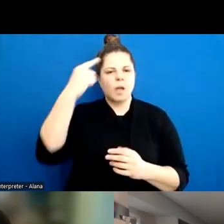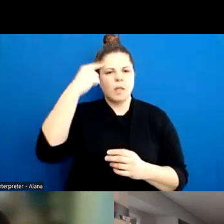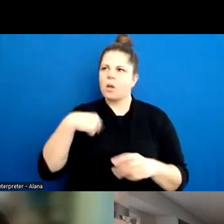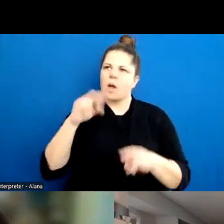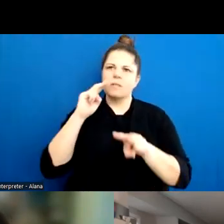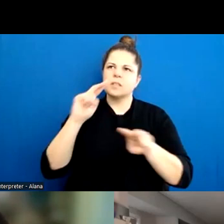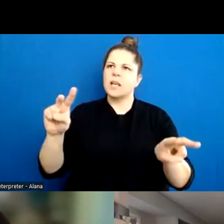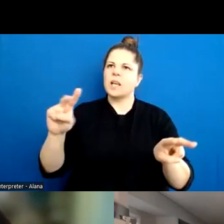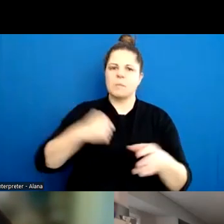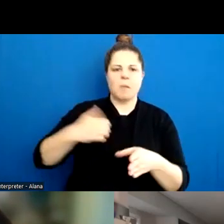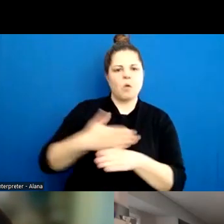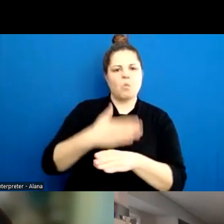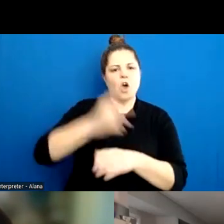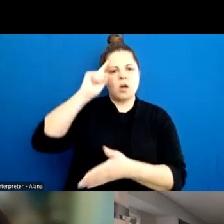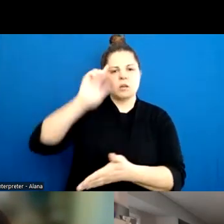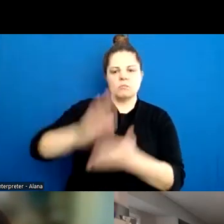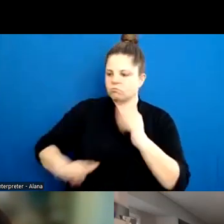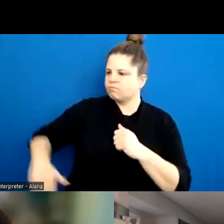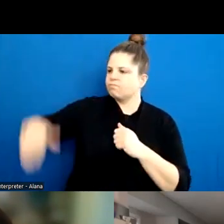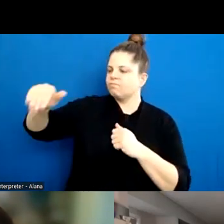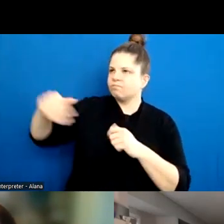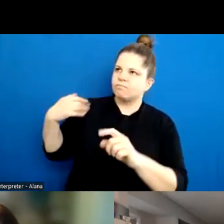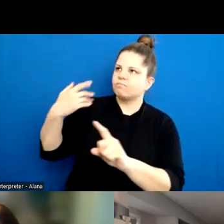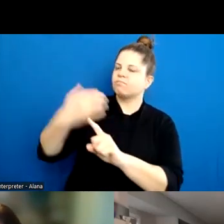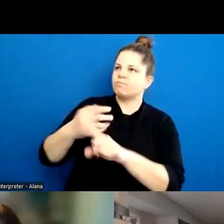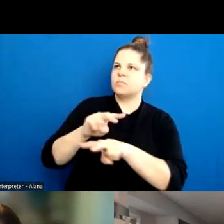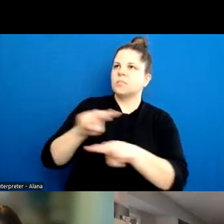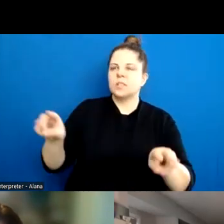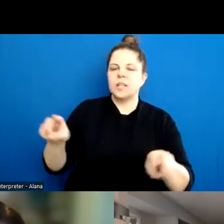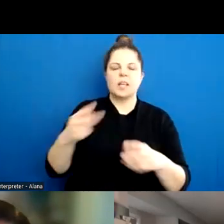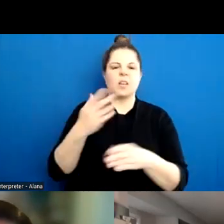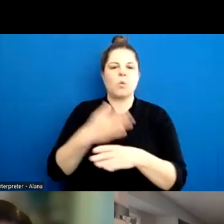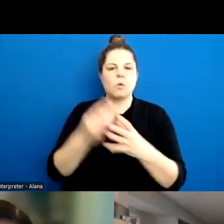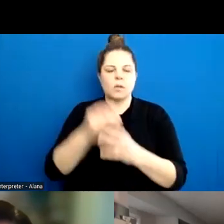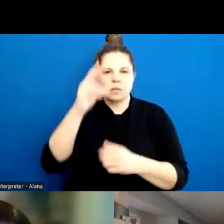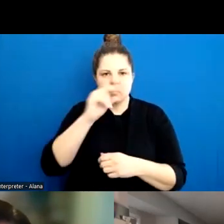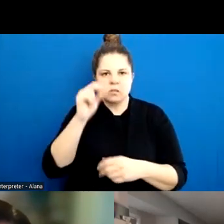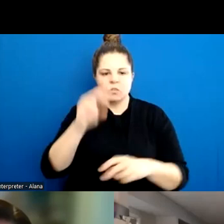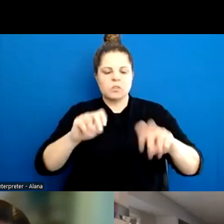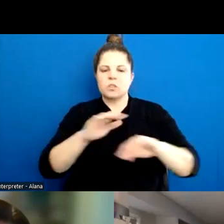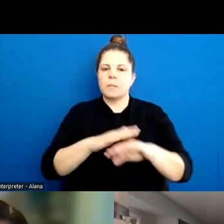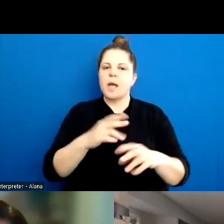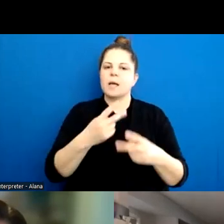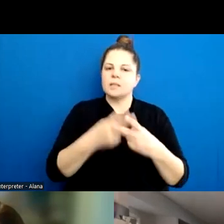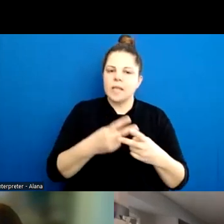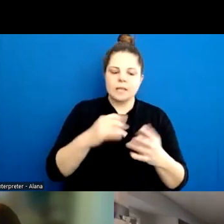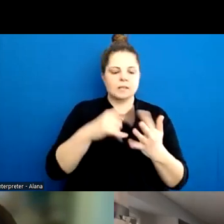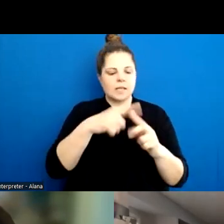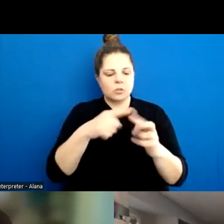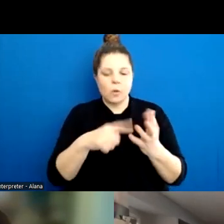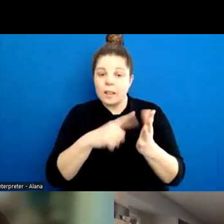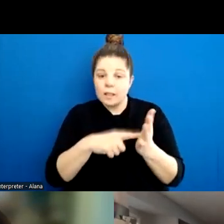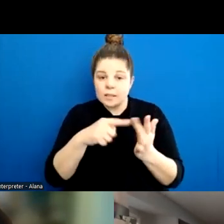my career working with adolescents and doing research around sexuality and sex and certainly conversations I have with